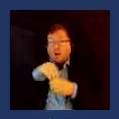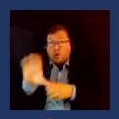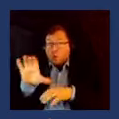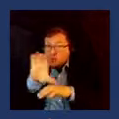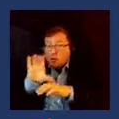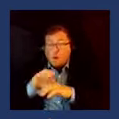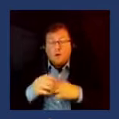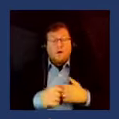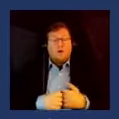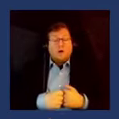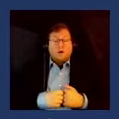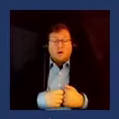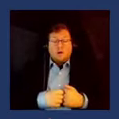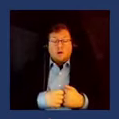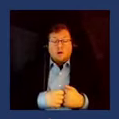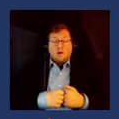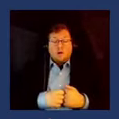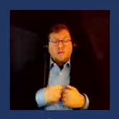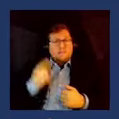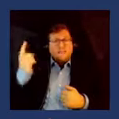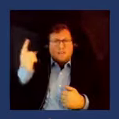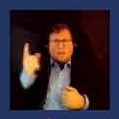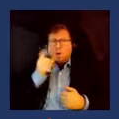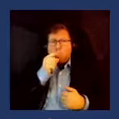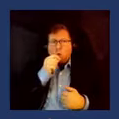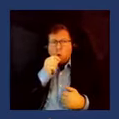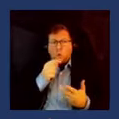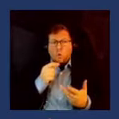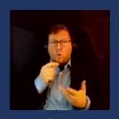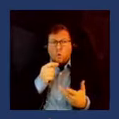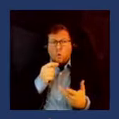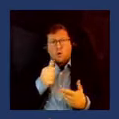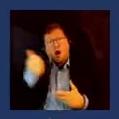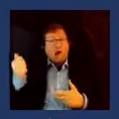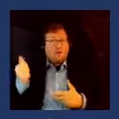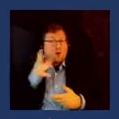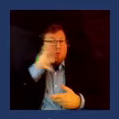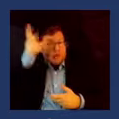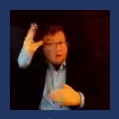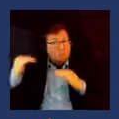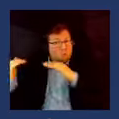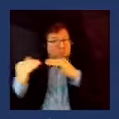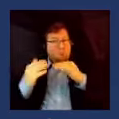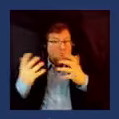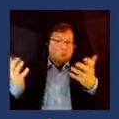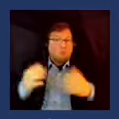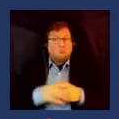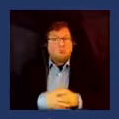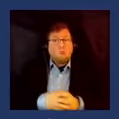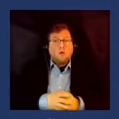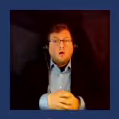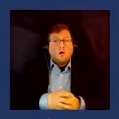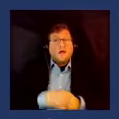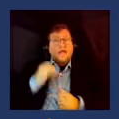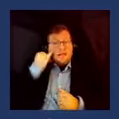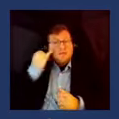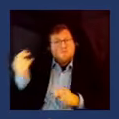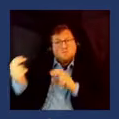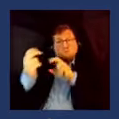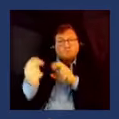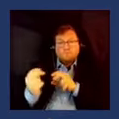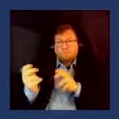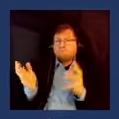you're a fellow parent at a school who who if you have that conversation with them